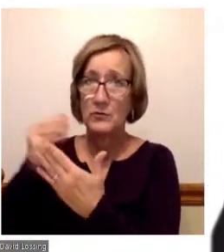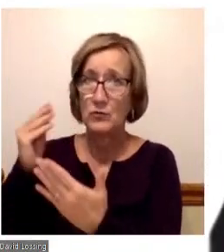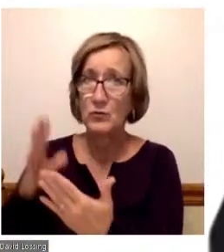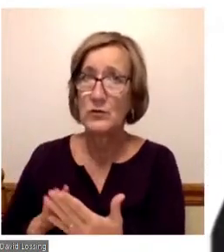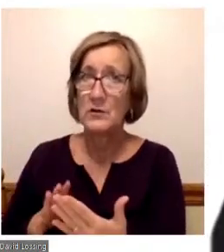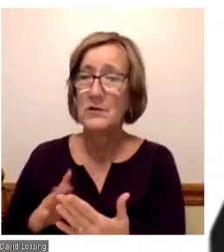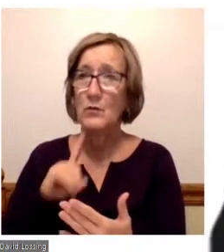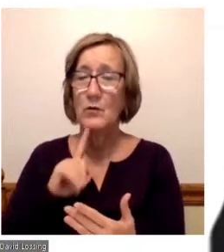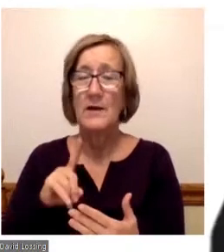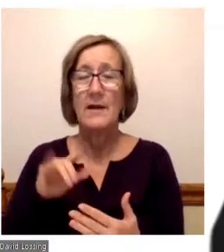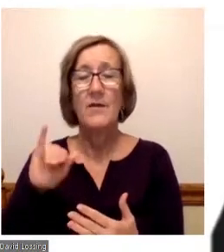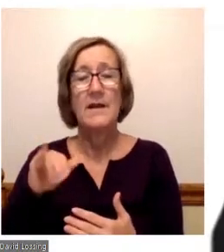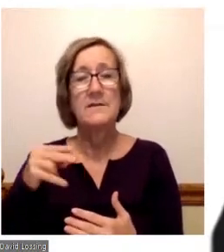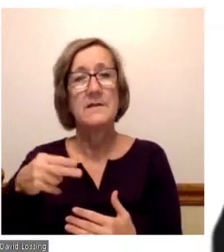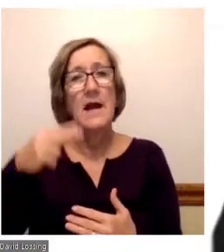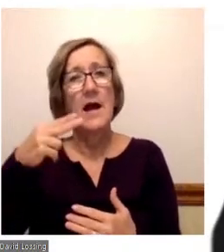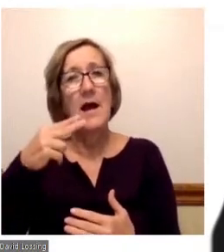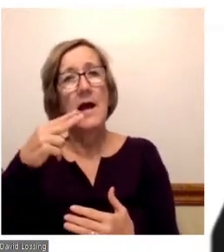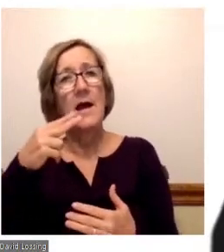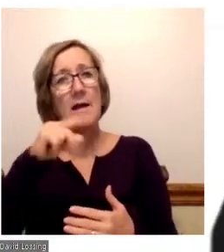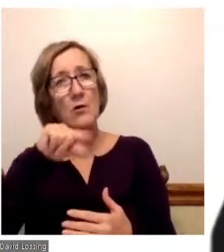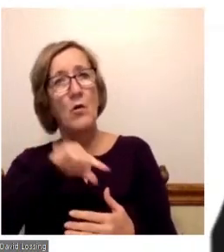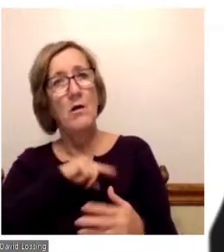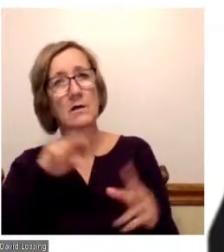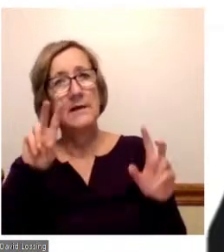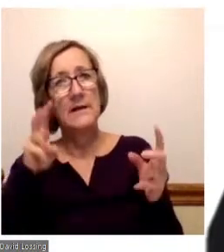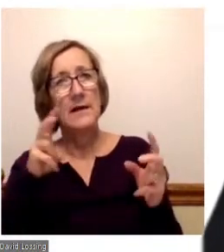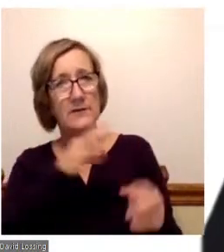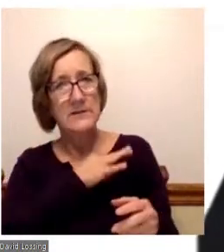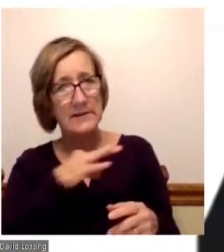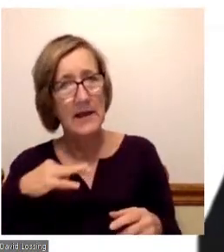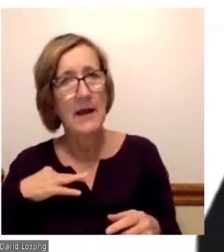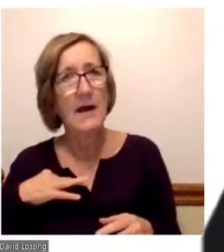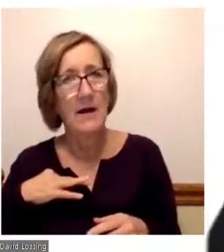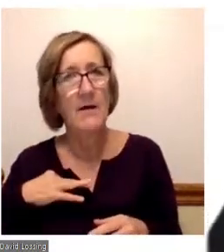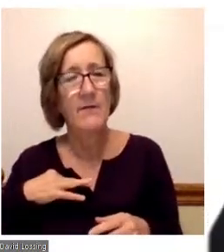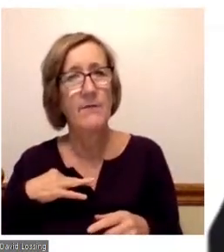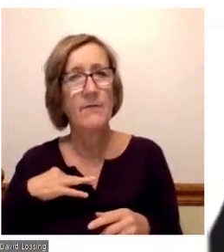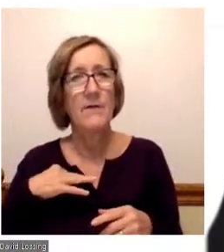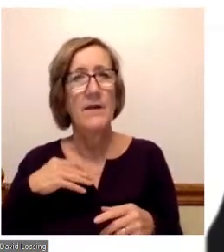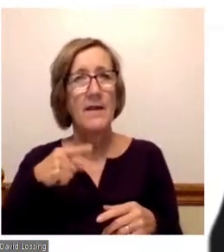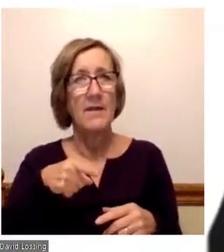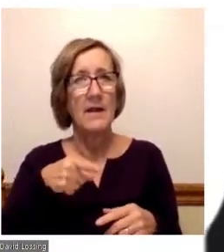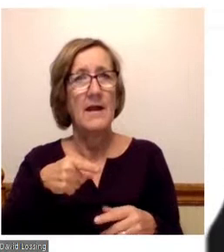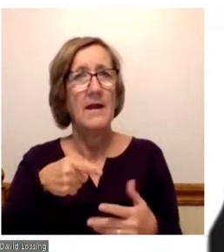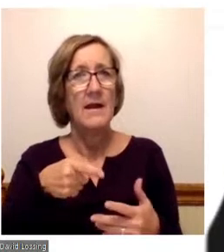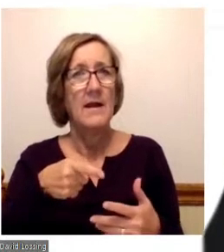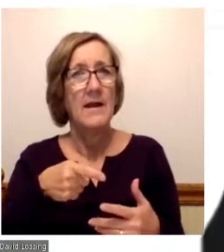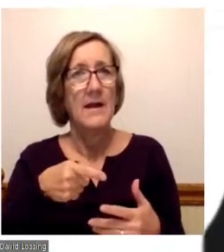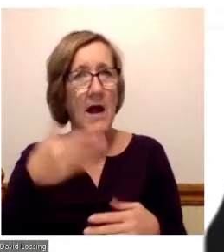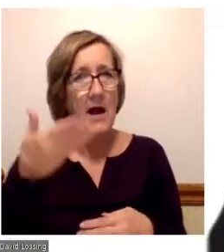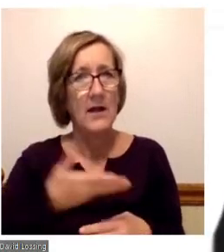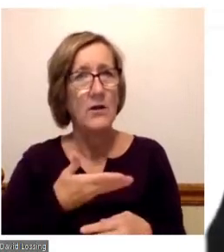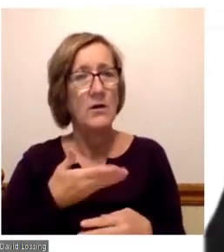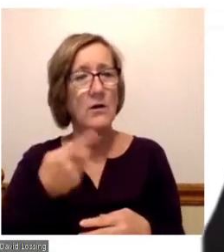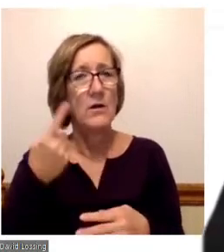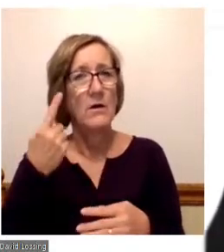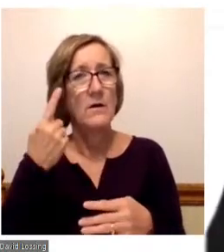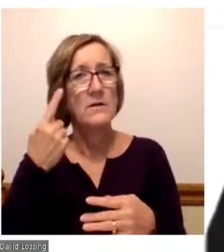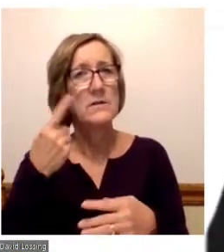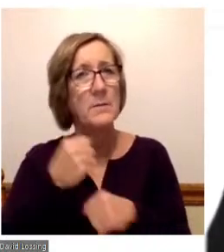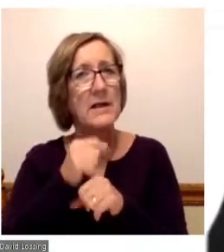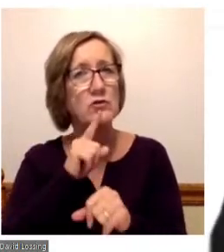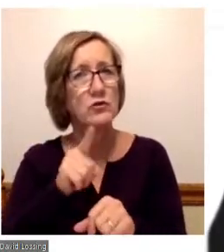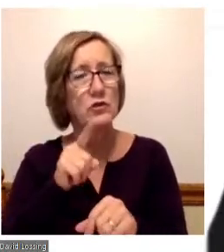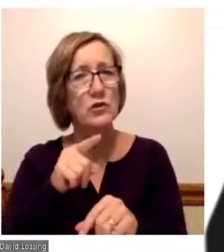high quality of staff and faculty that the college employs, who really care about their students, who care about their kids that enroll and want to make sure